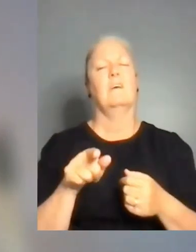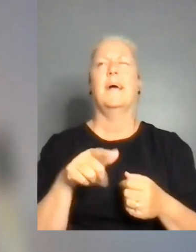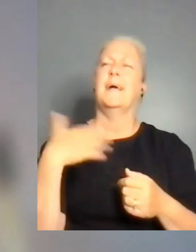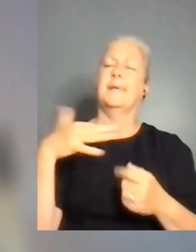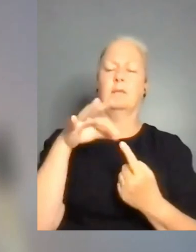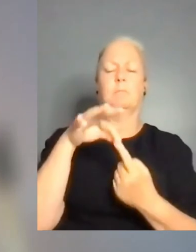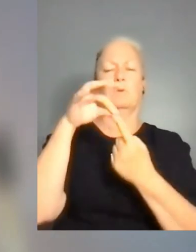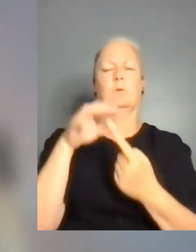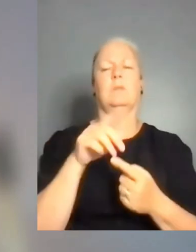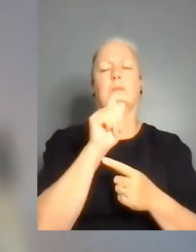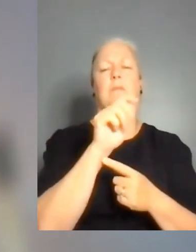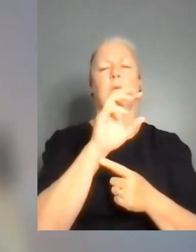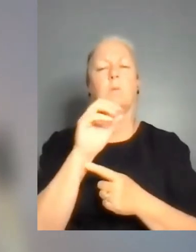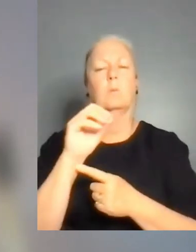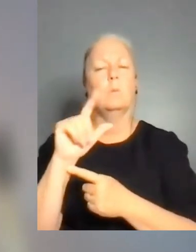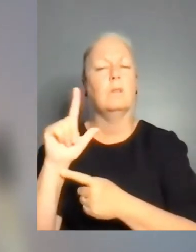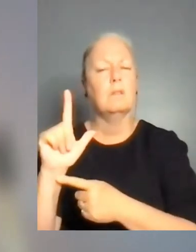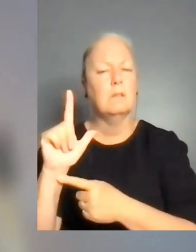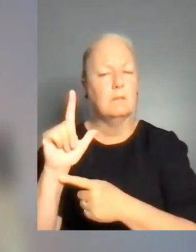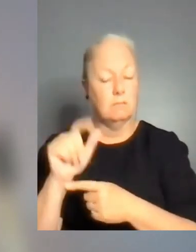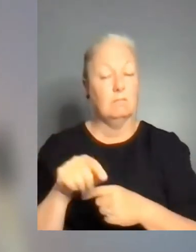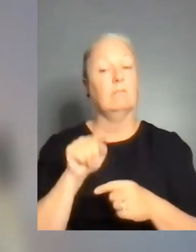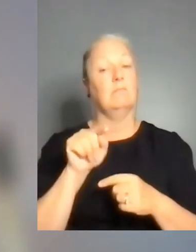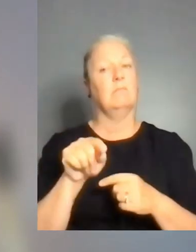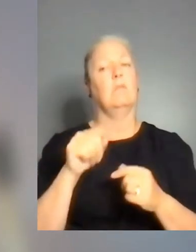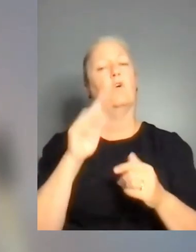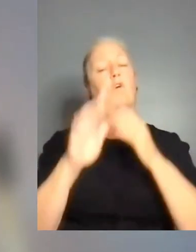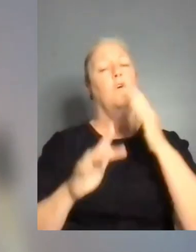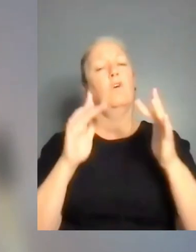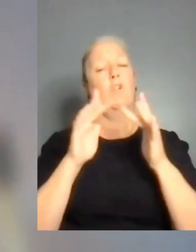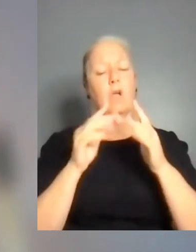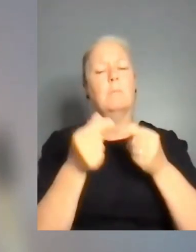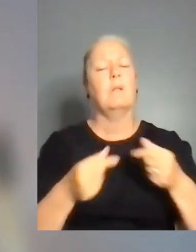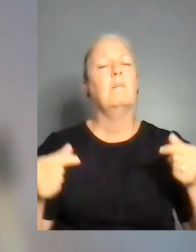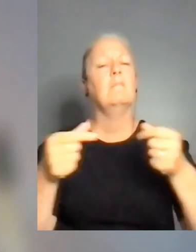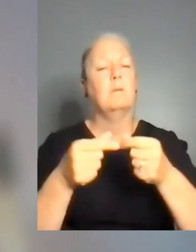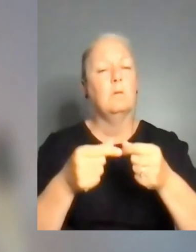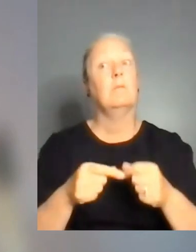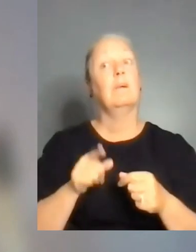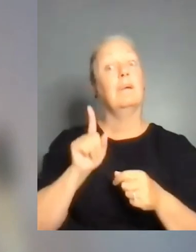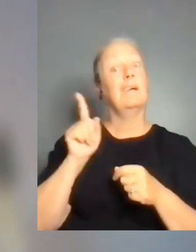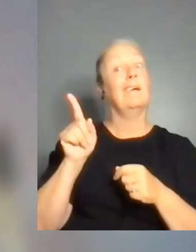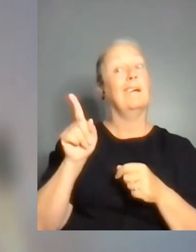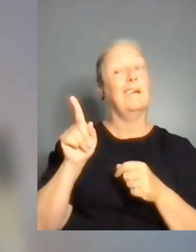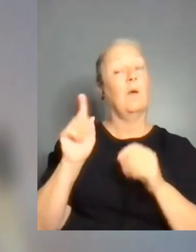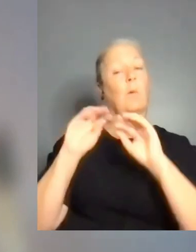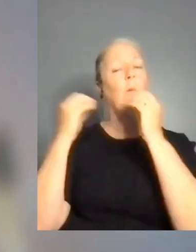the online platform. That's an investment made by enable me and we won't charge for that.